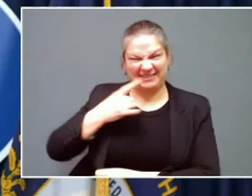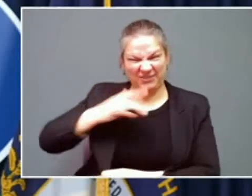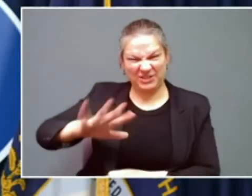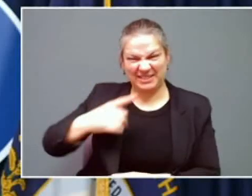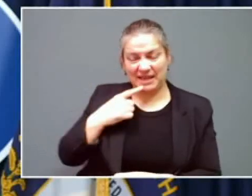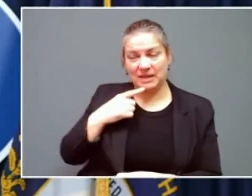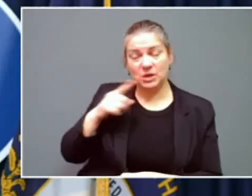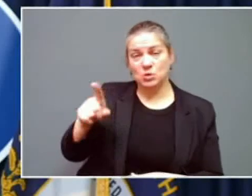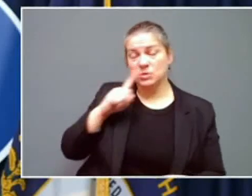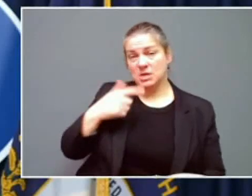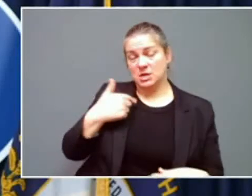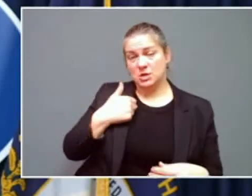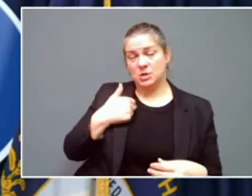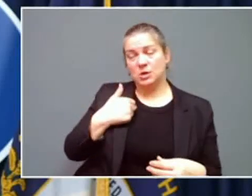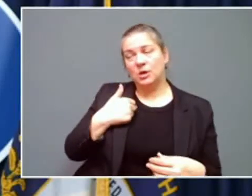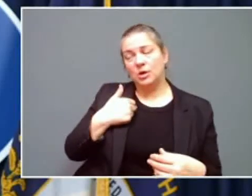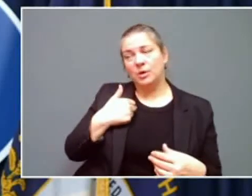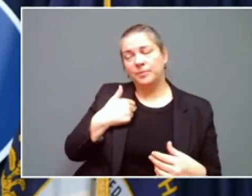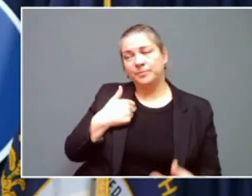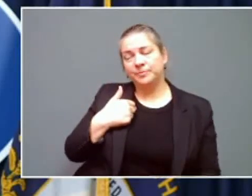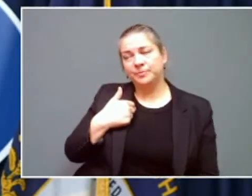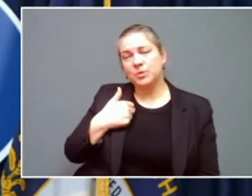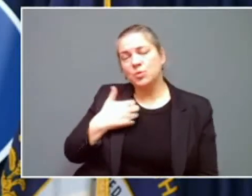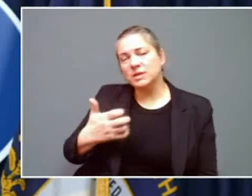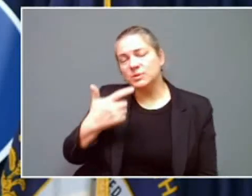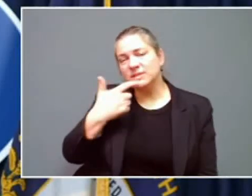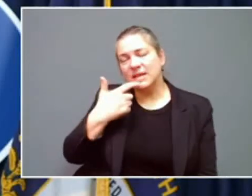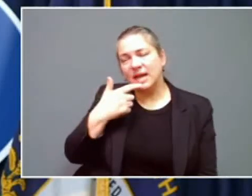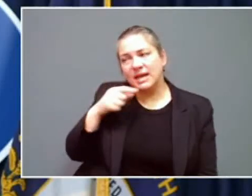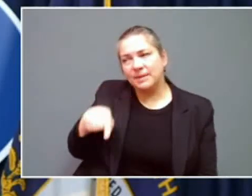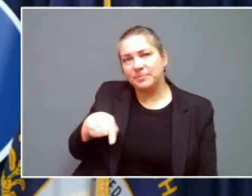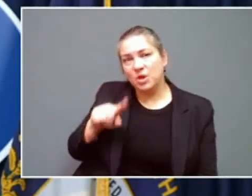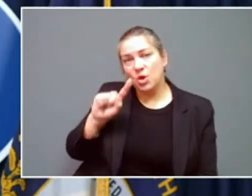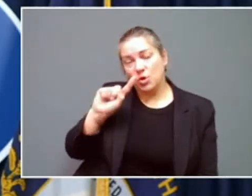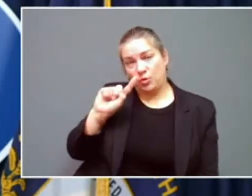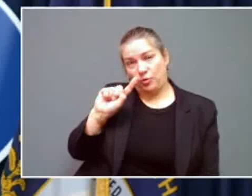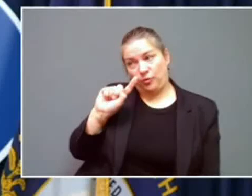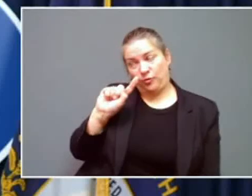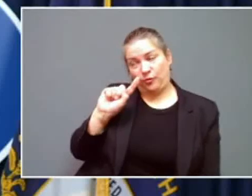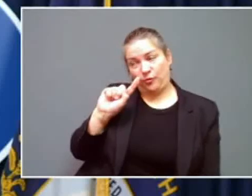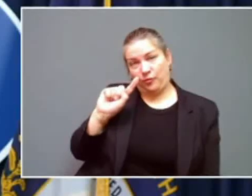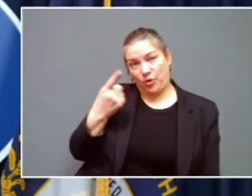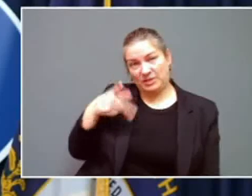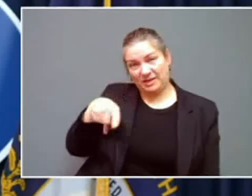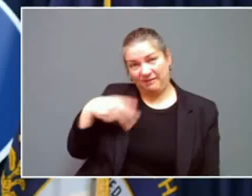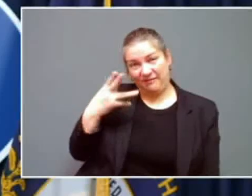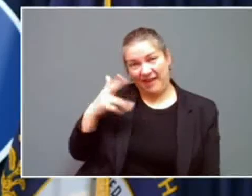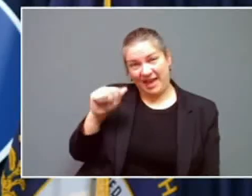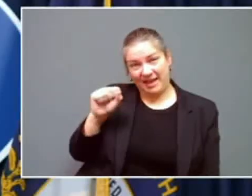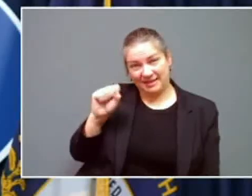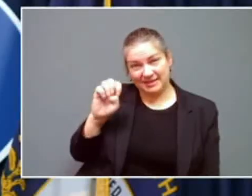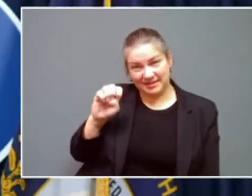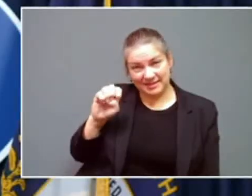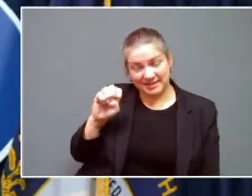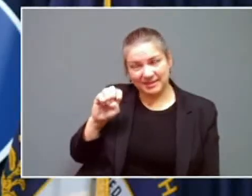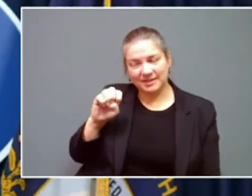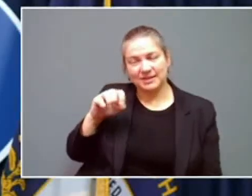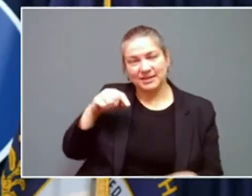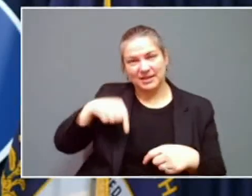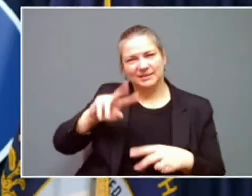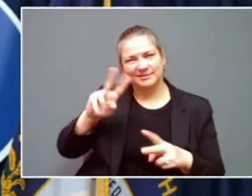phase kind of the response to the immediate ice storm that we're anticipating within the next 24 hours.